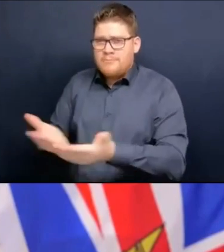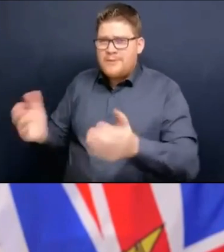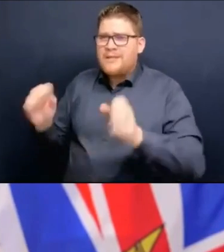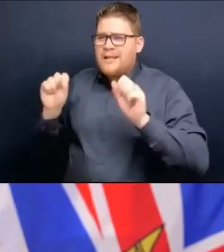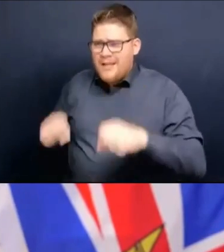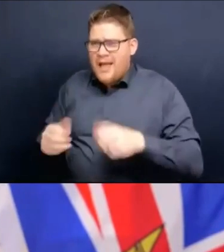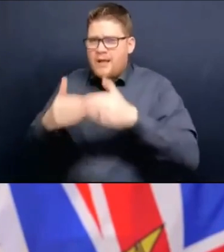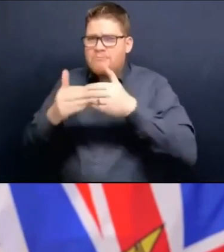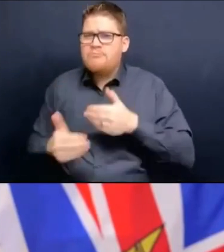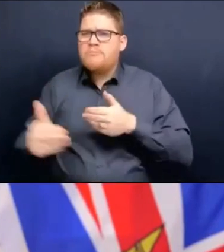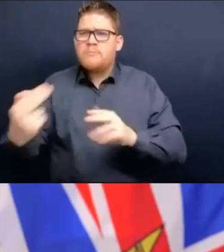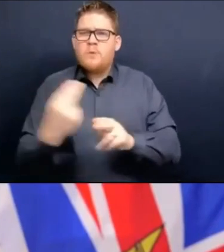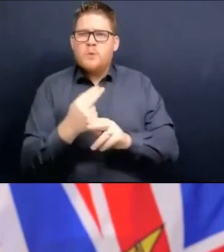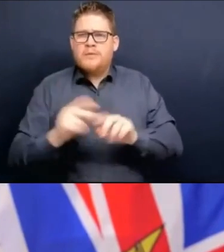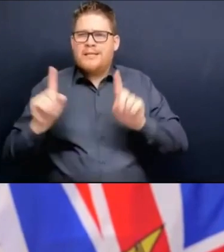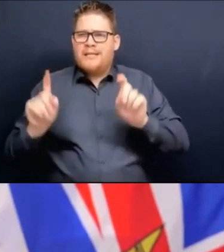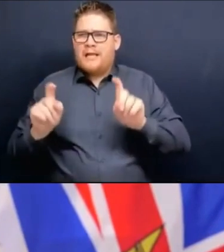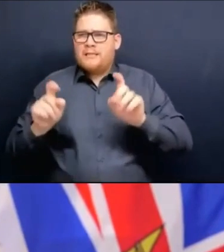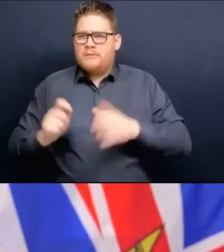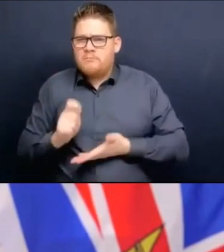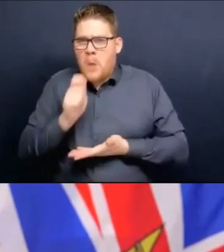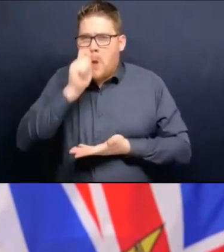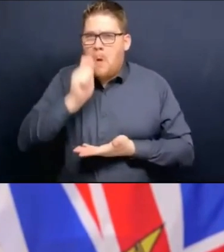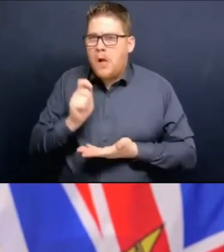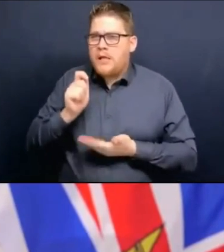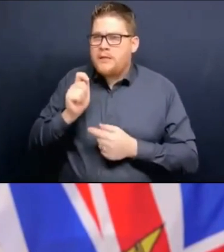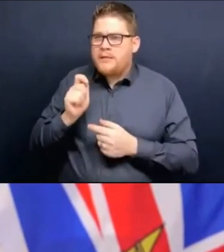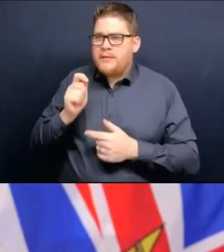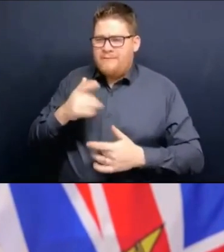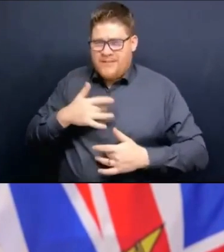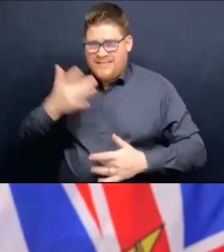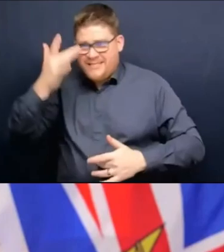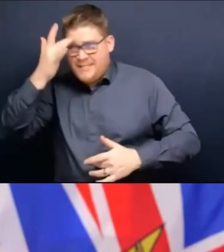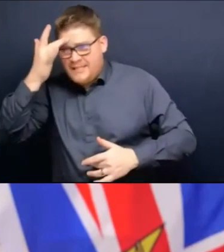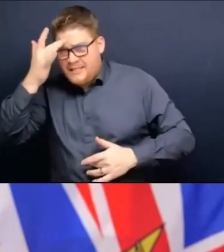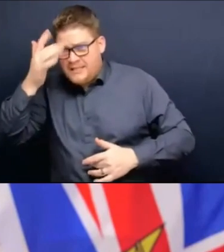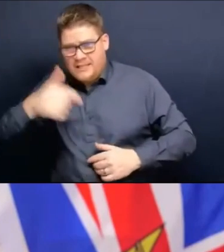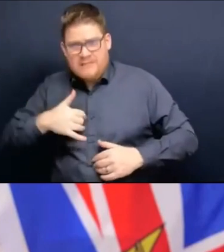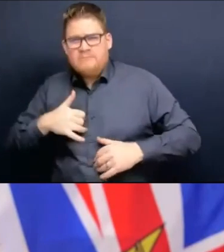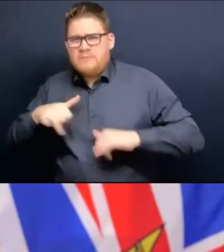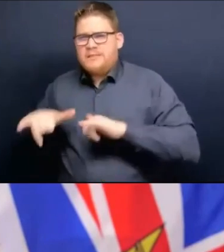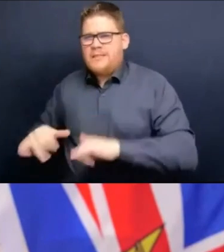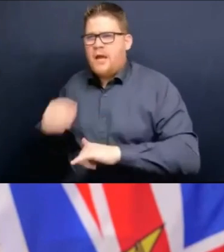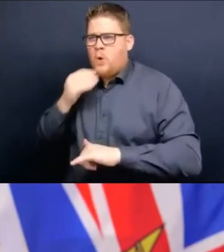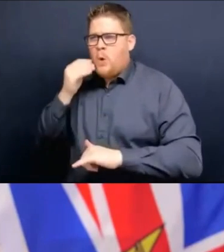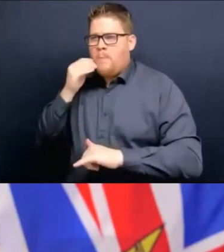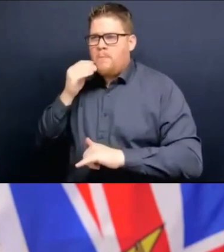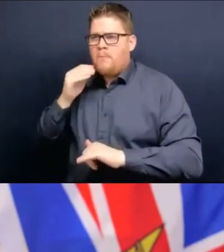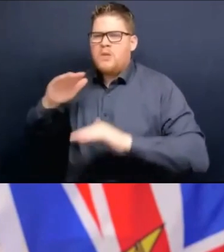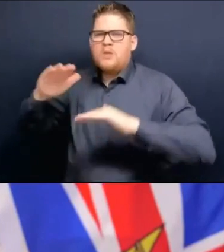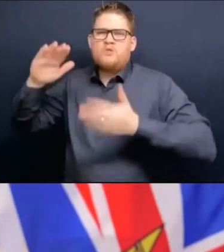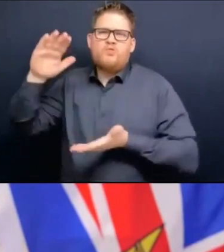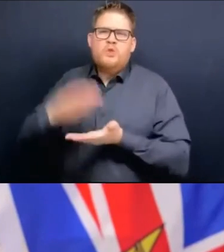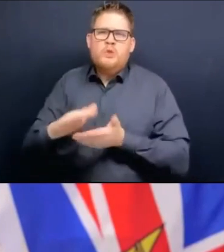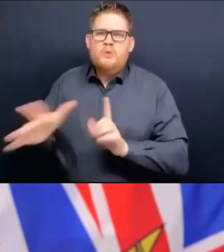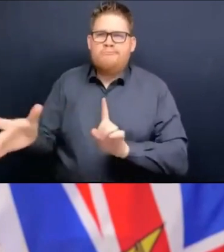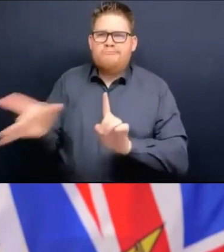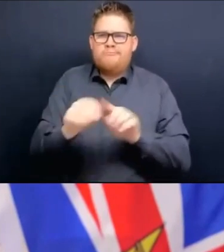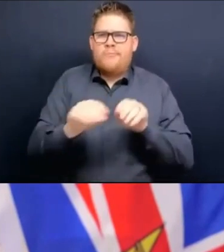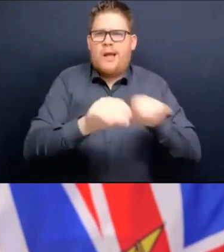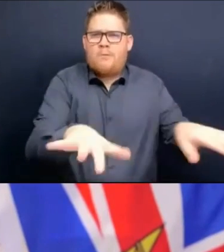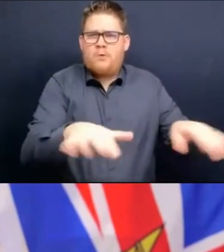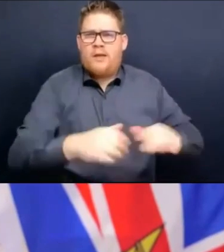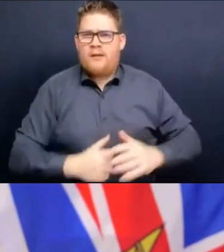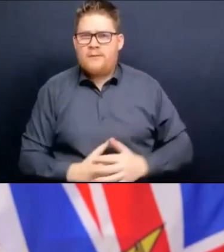and to take action to limit transmission to their friends, family, and work including those at higher risk. I'll have more to say